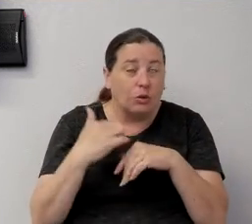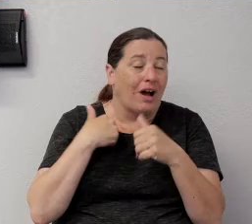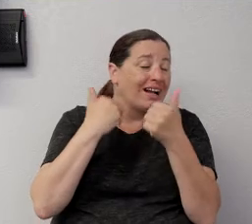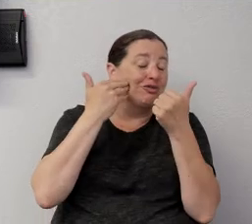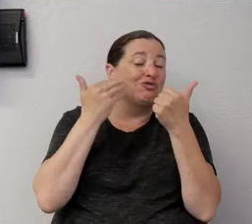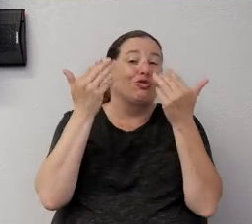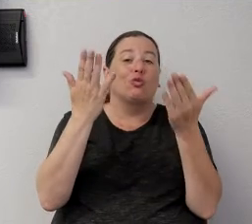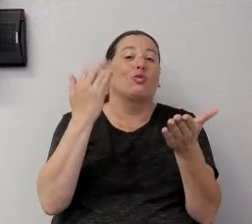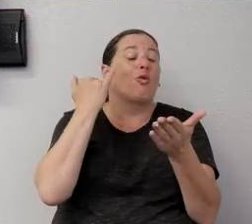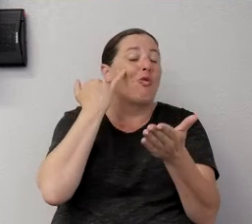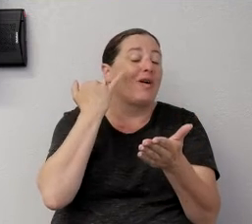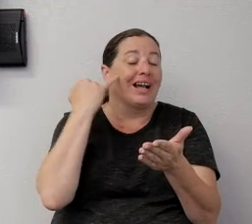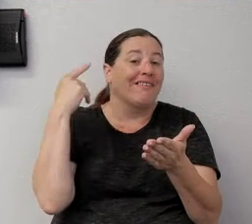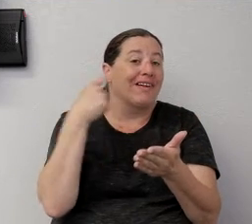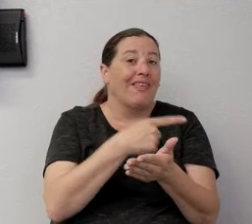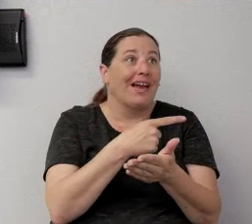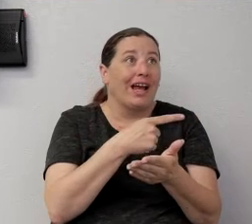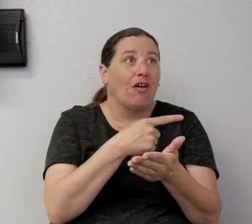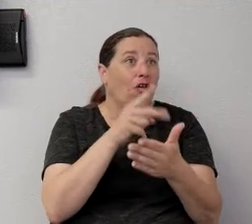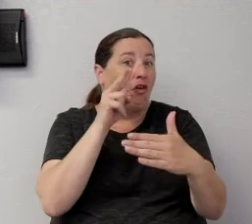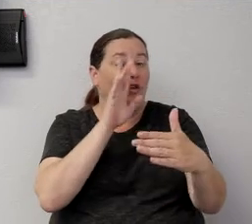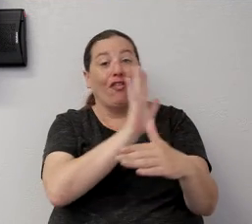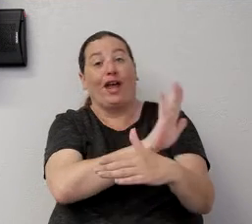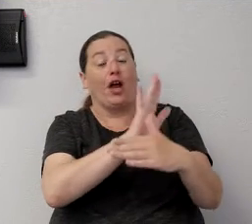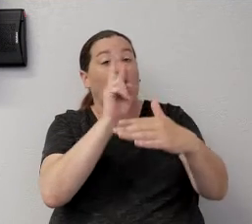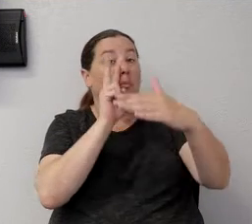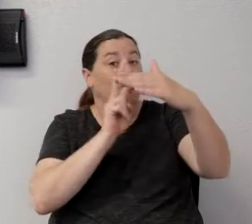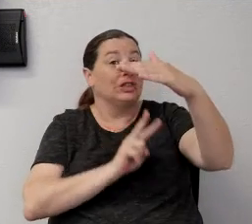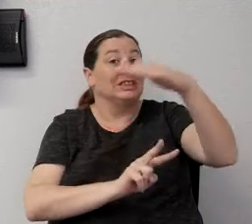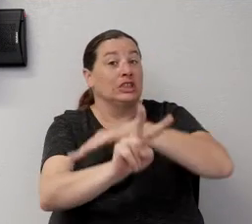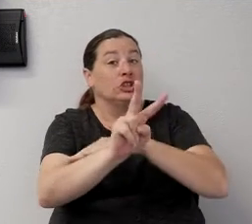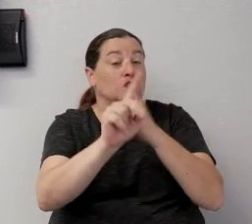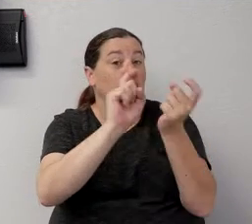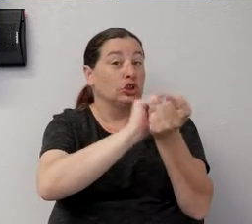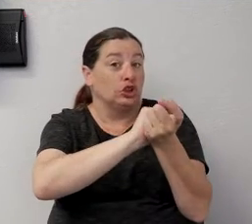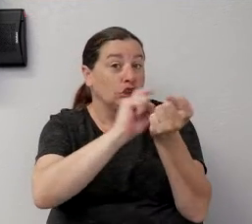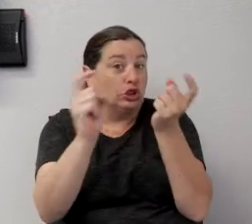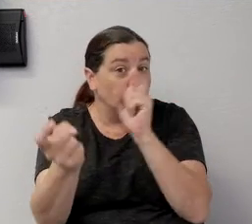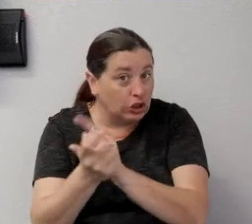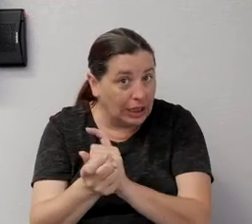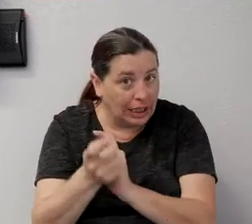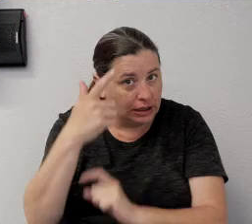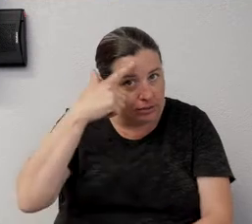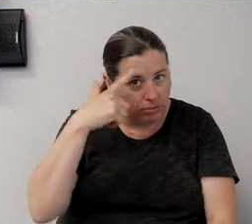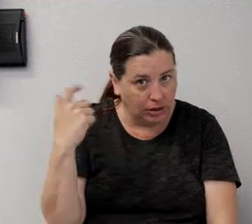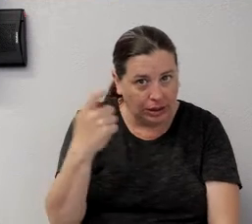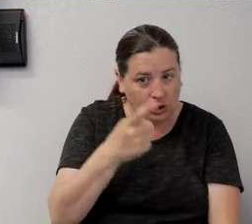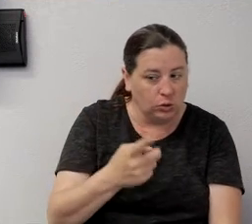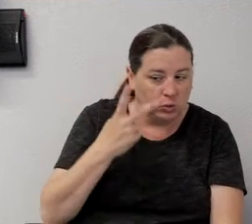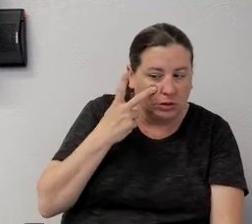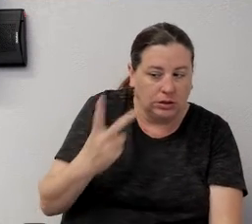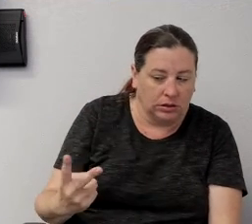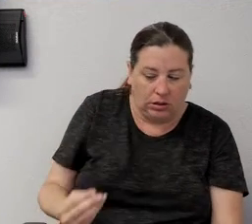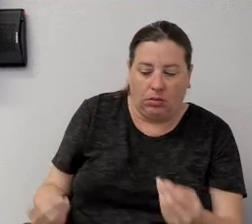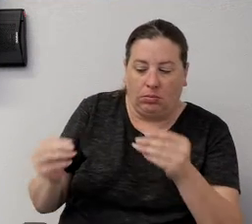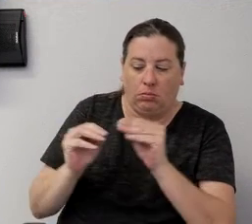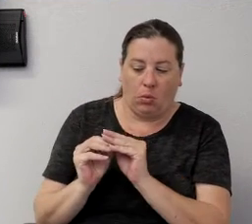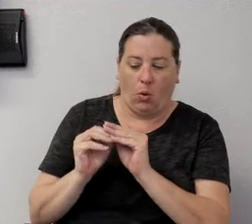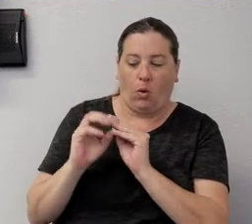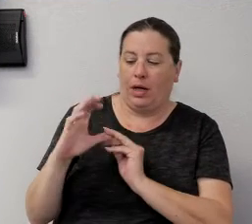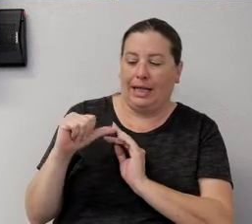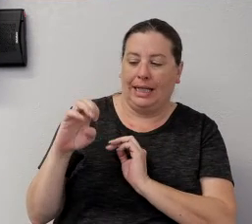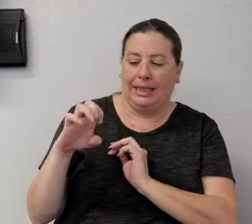if their predictions change because you're just seeing more cases being